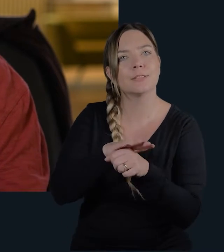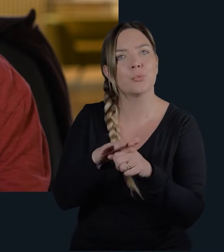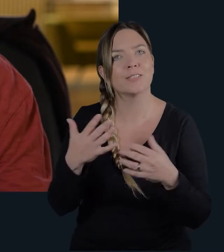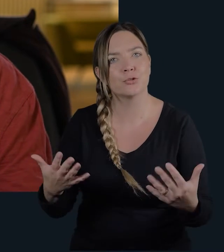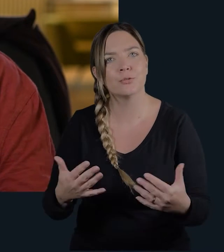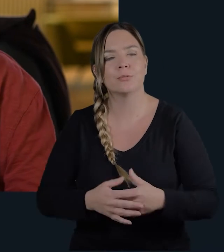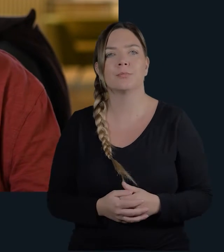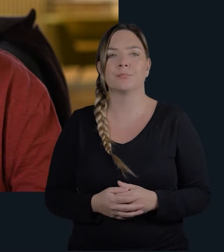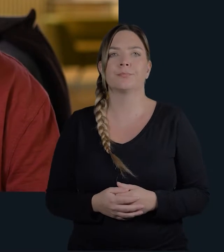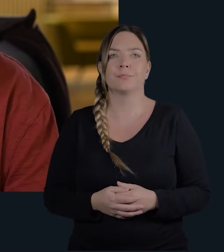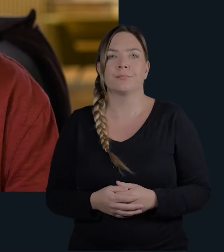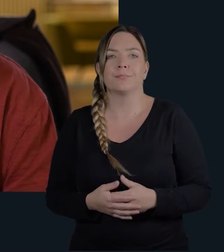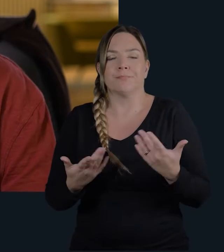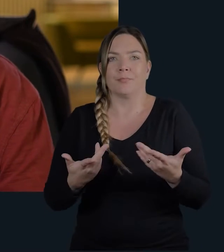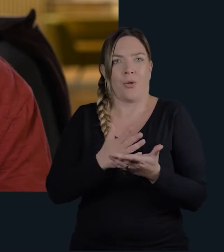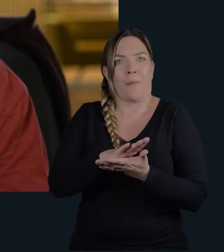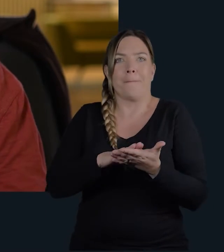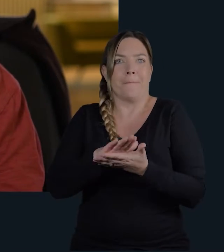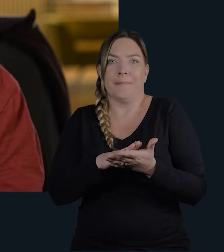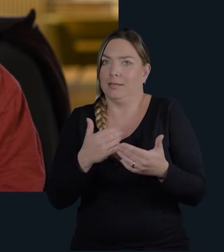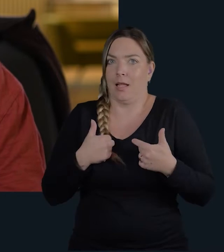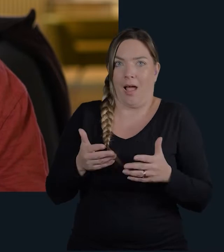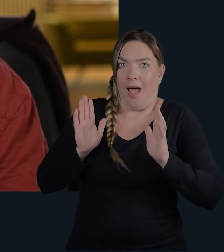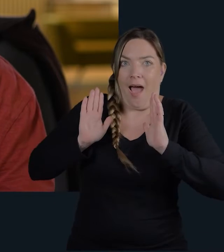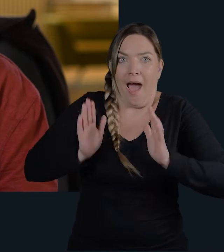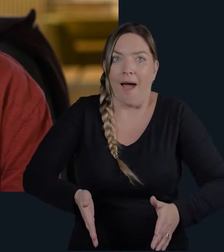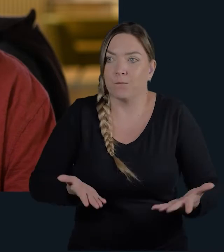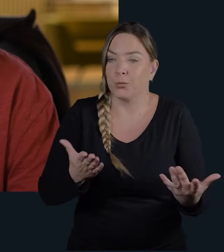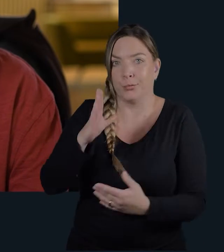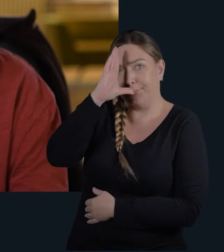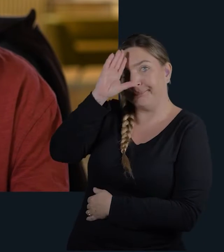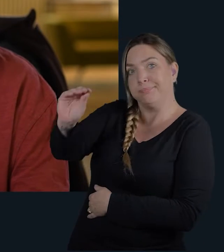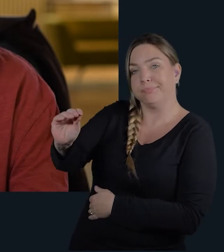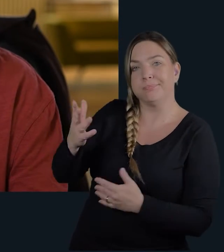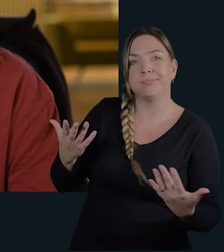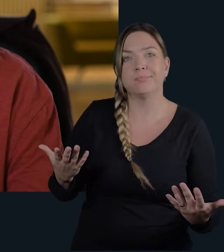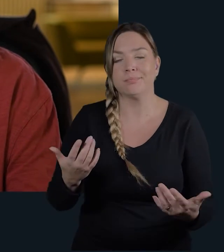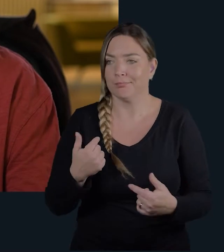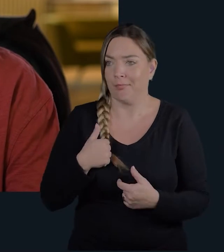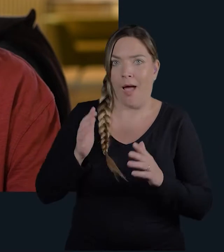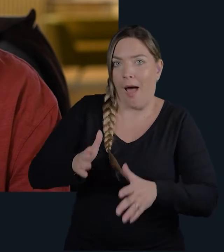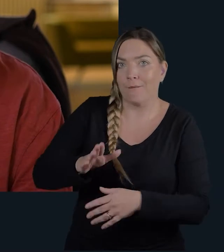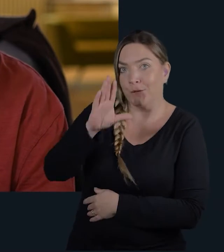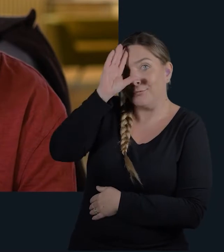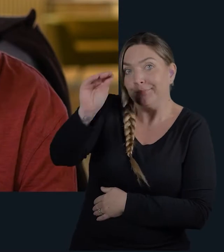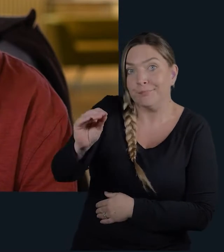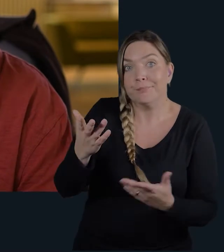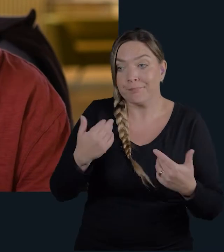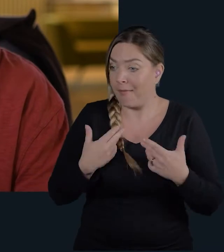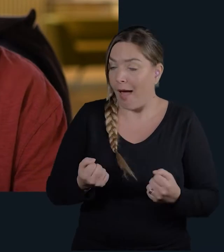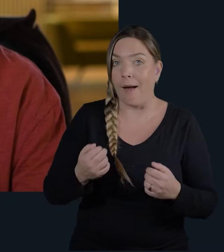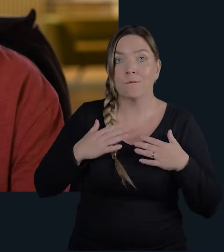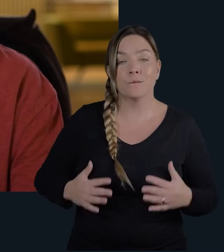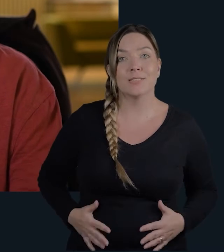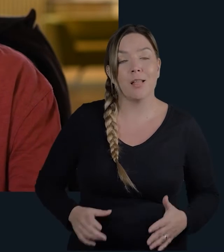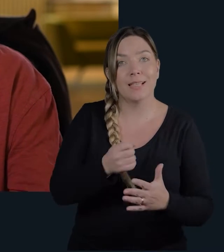I, you know, exist within a particular physical circumstance. And I, you know, there's no choice but to disclose, you